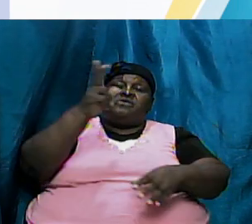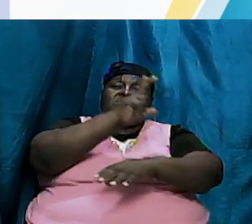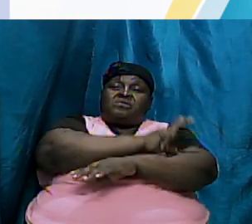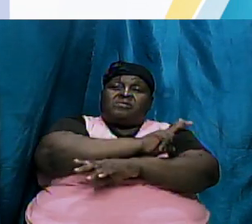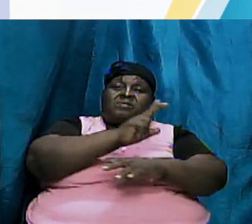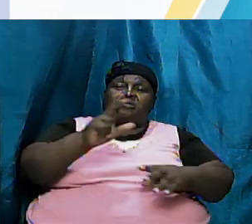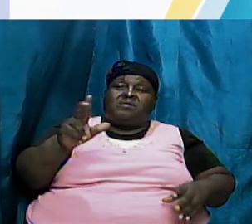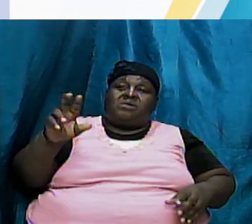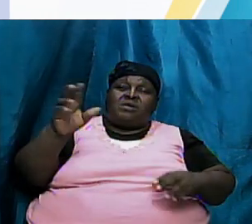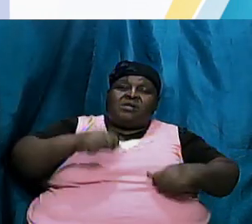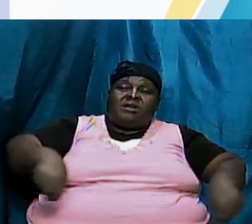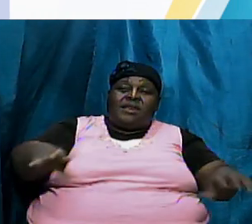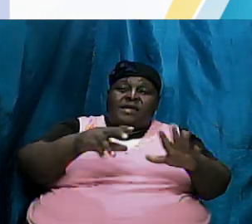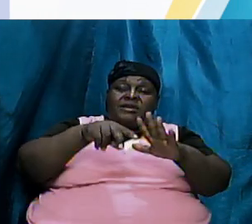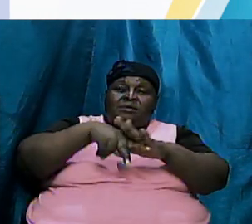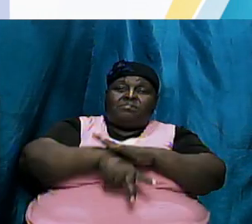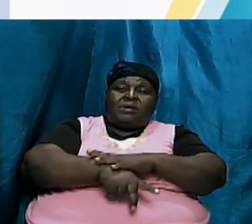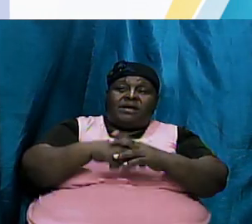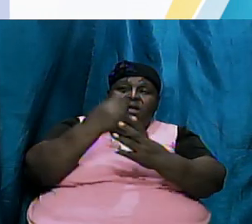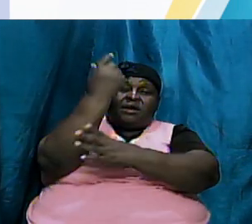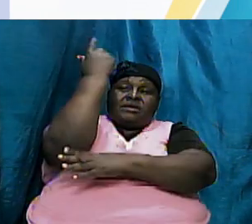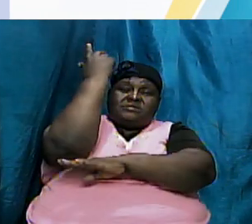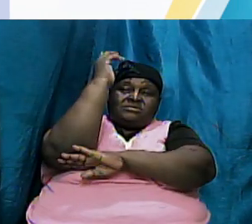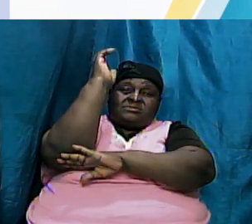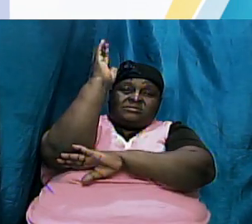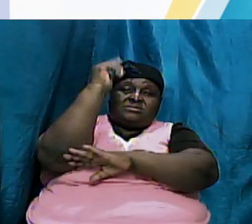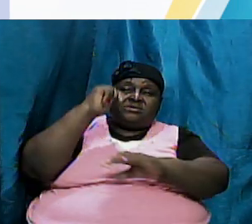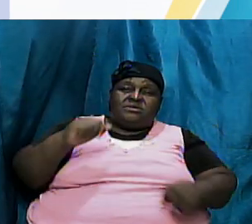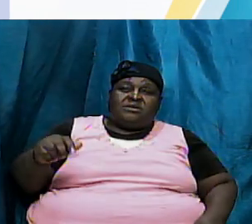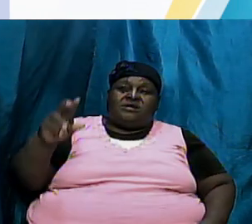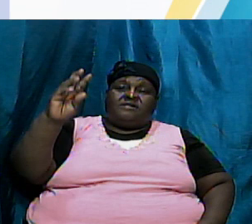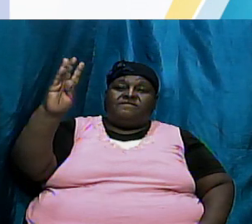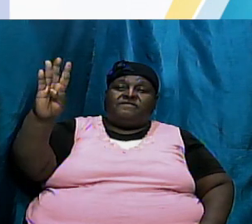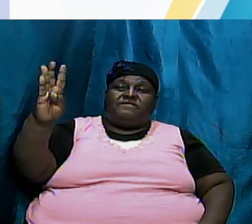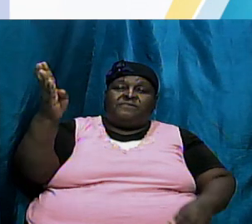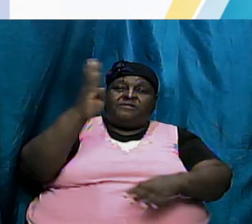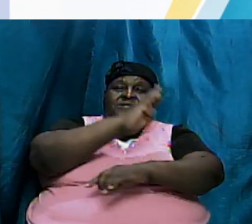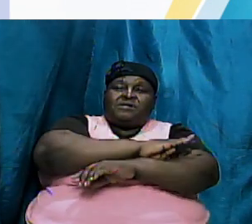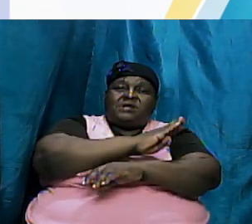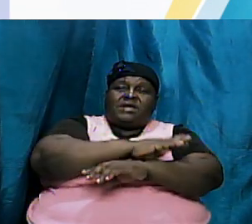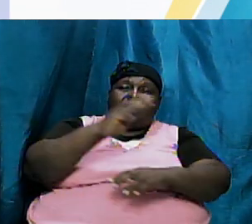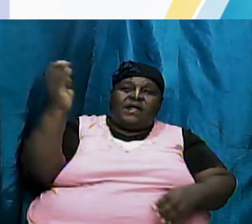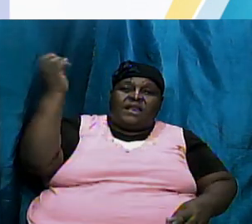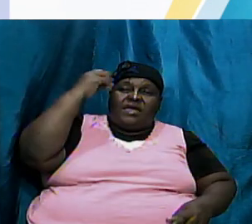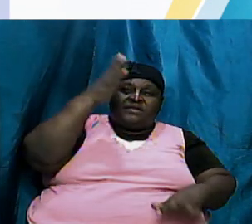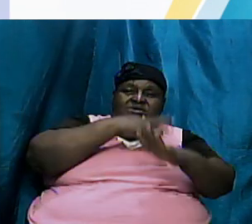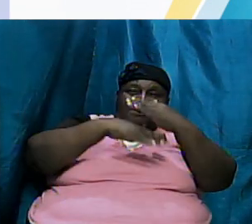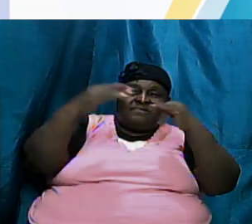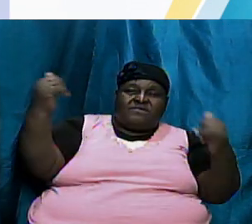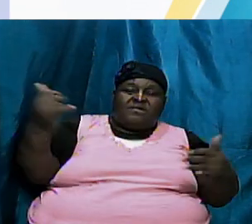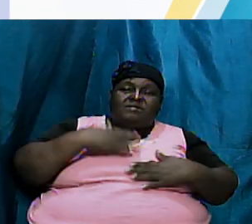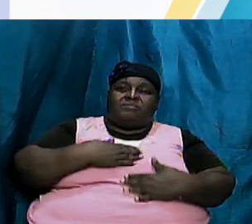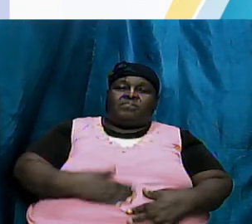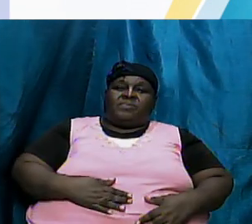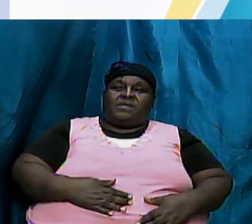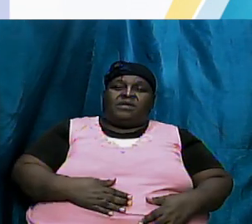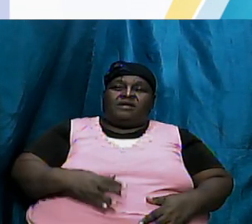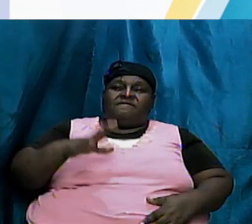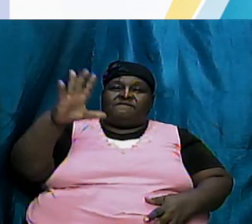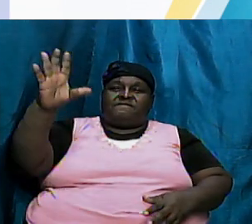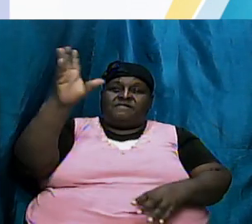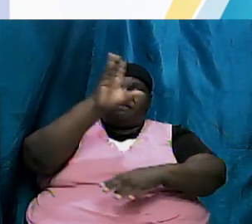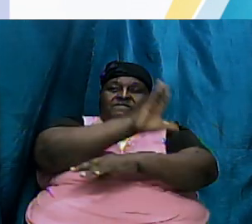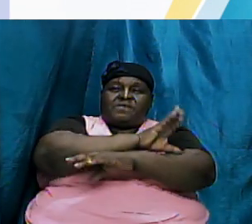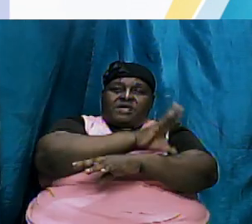plants the fourth day the heavenly bodies lights in the heavenly bodies yes the fifth day birds and the